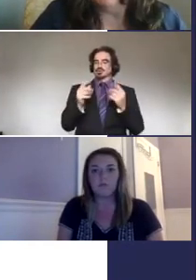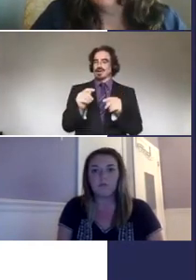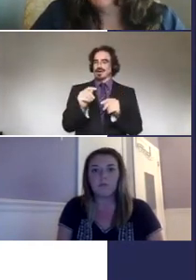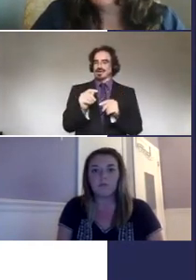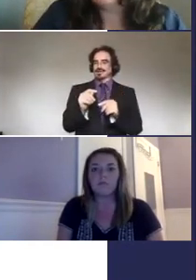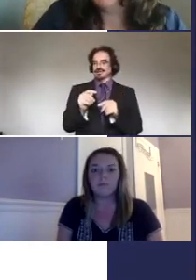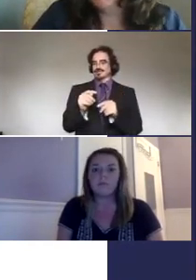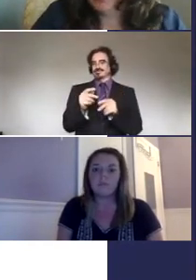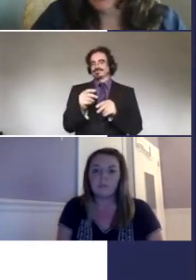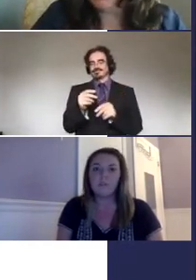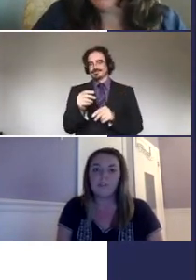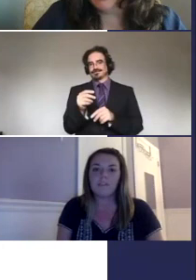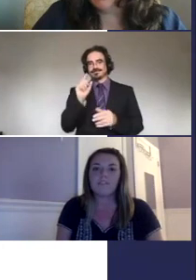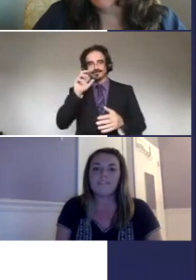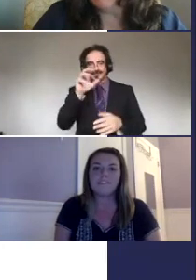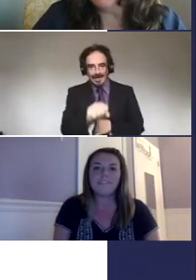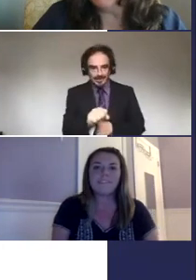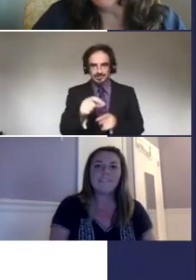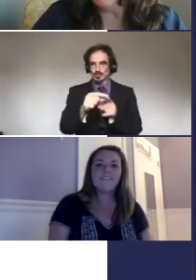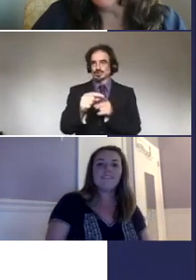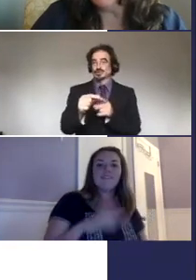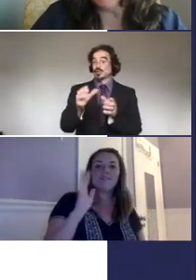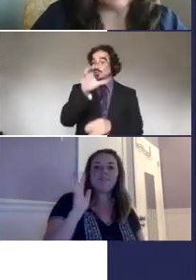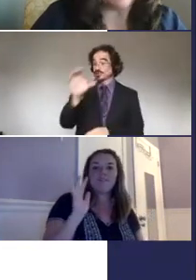hear you and Christina is going to get in here now.